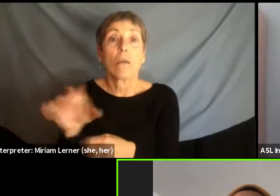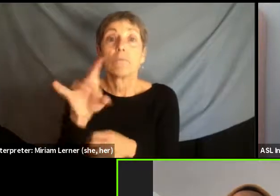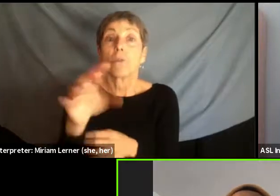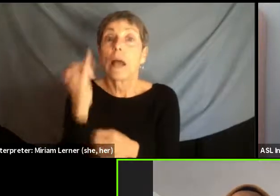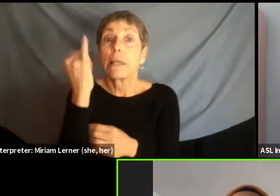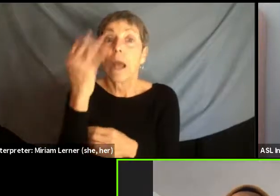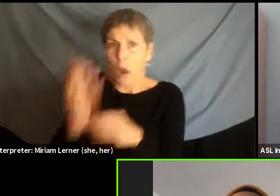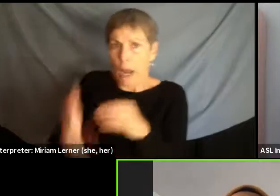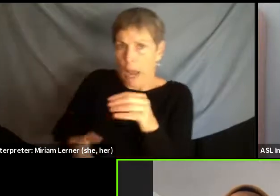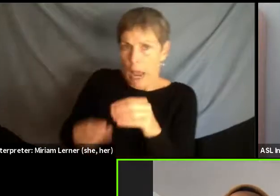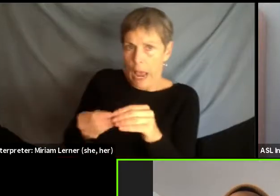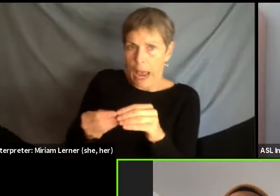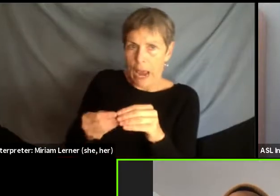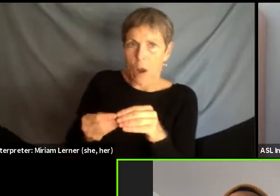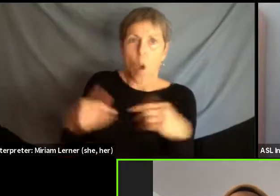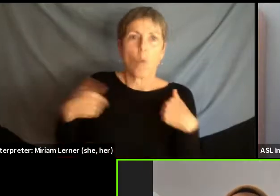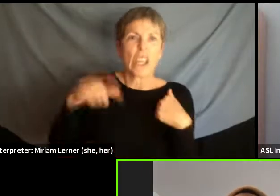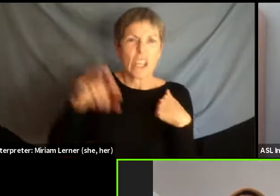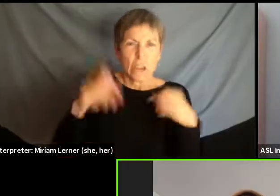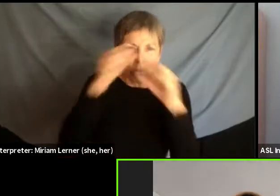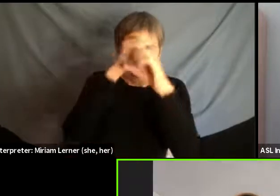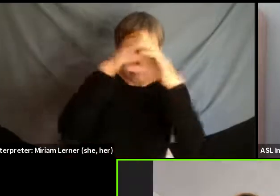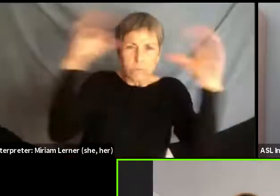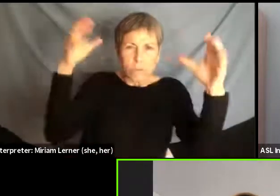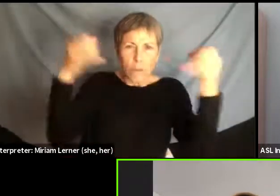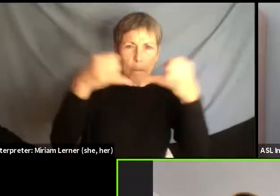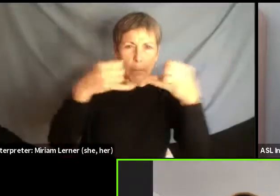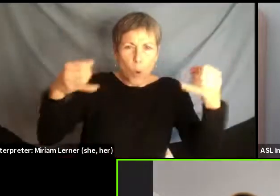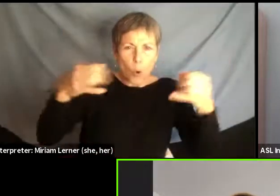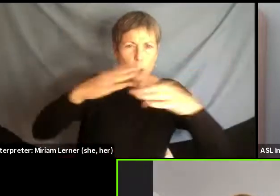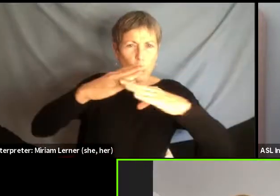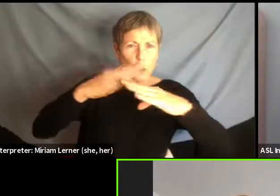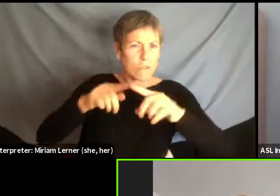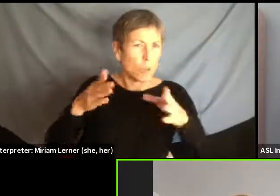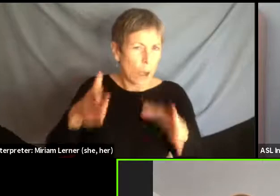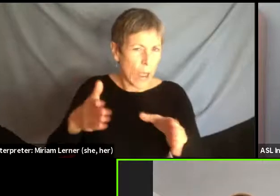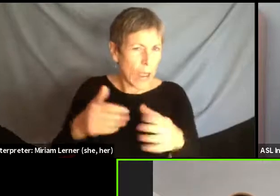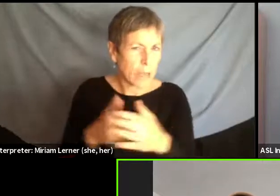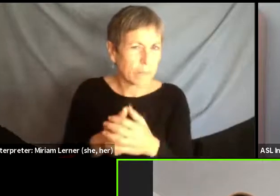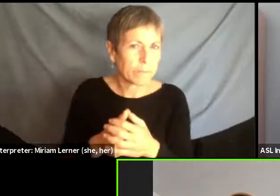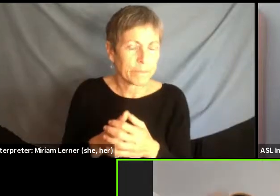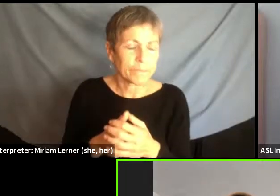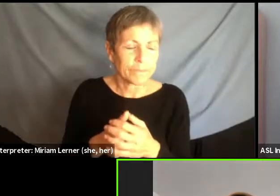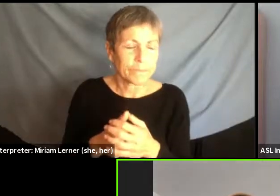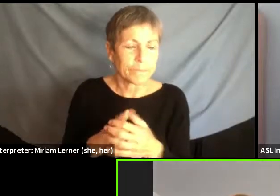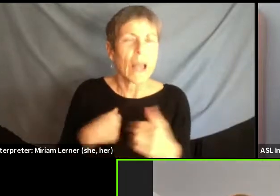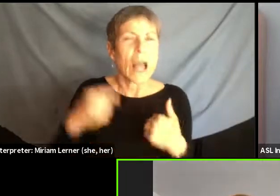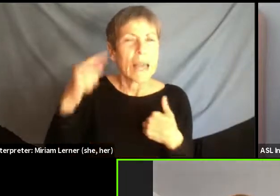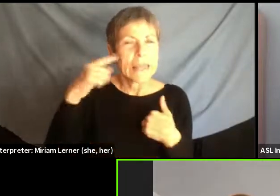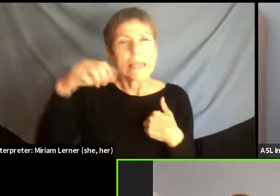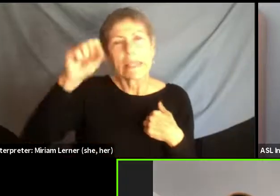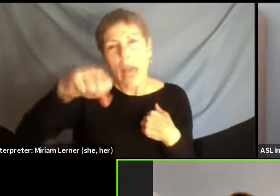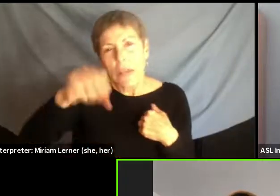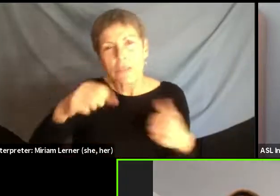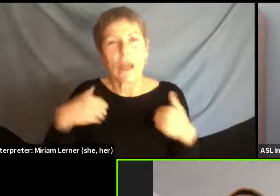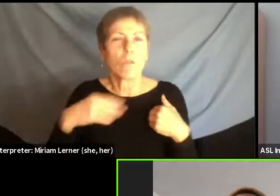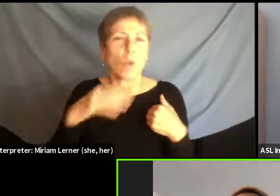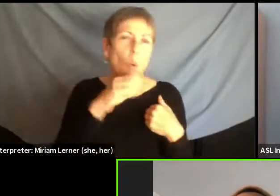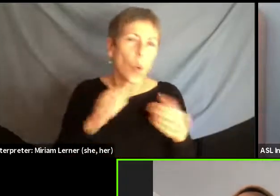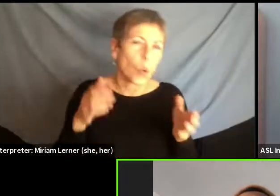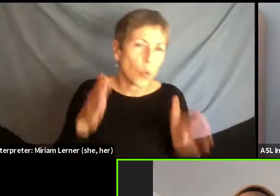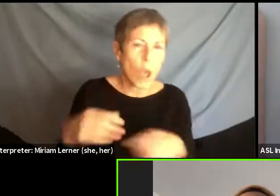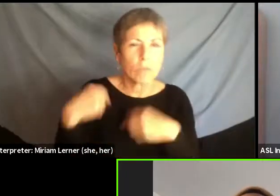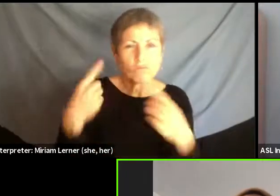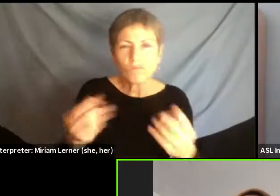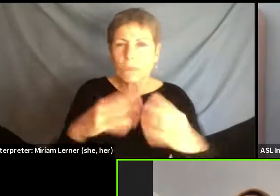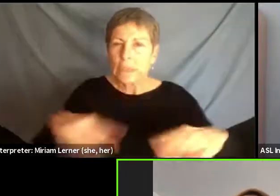to rethink what the border is, right? And again, I think a part of the border is sort of the structural traditional land. And then